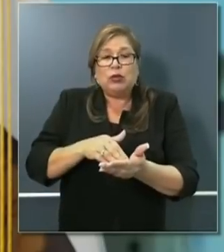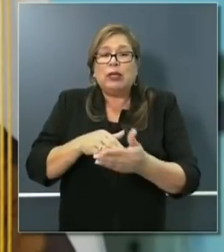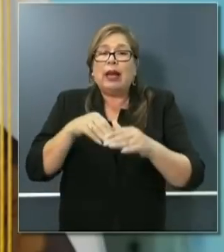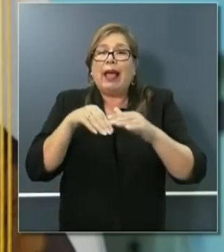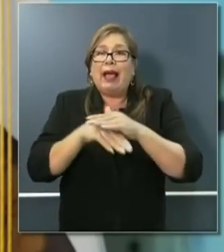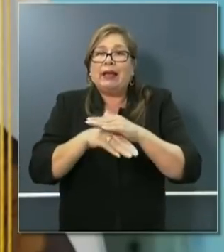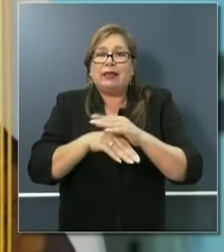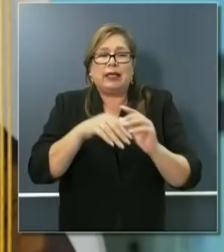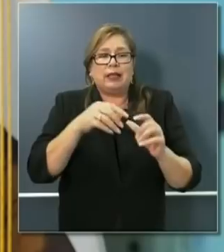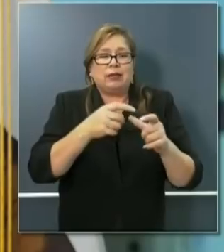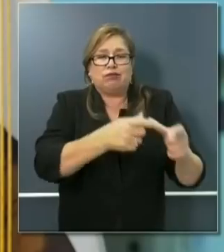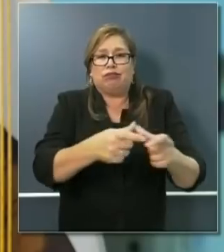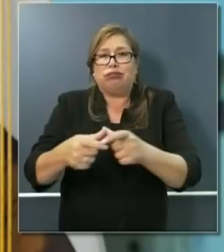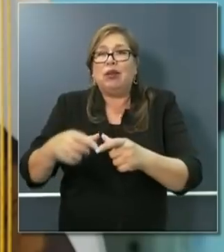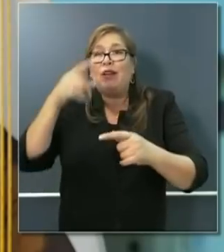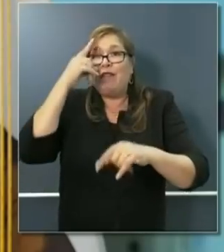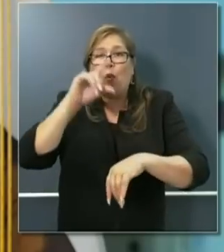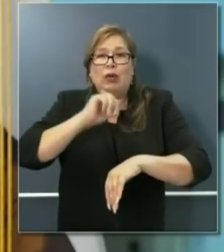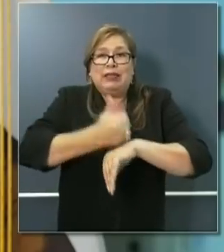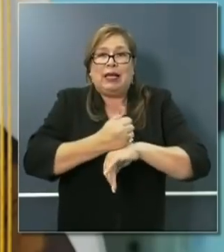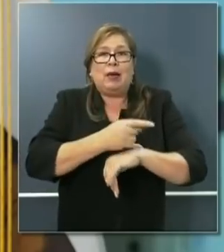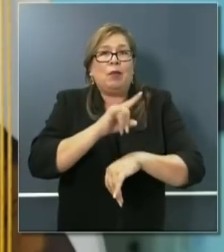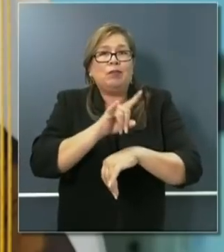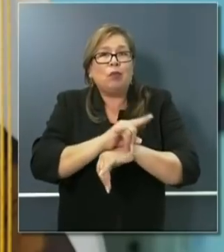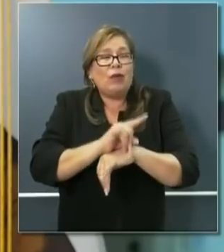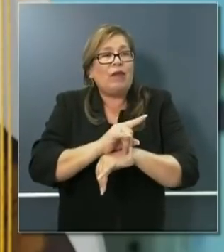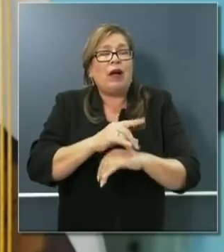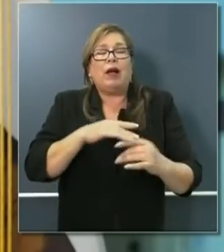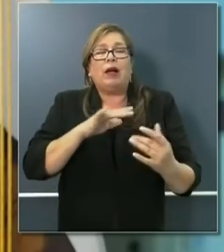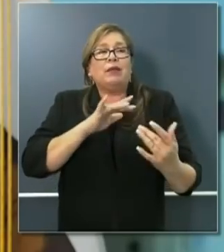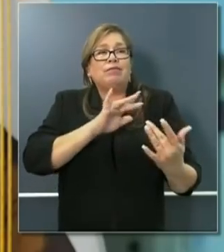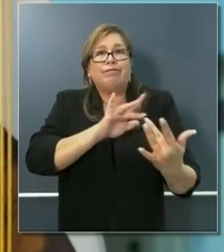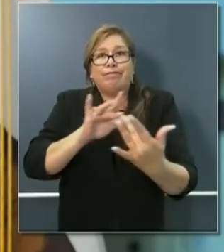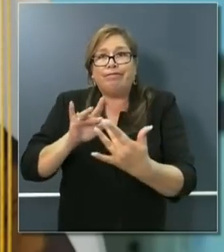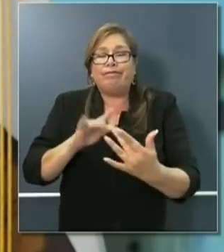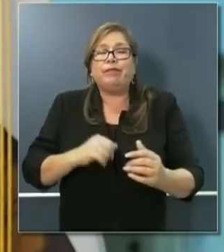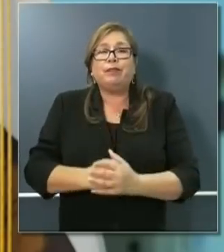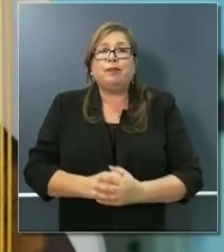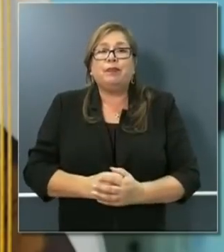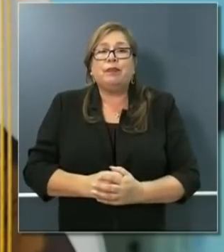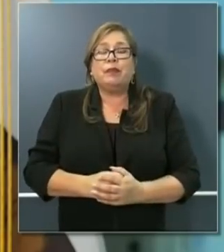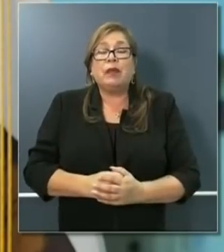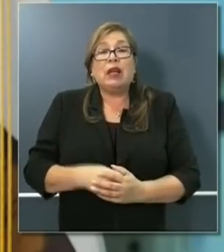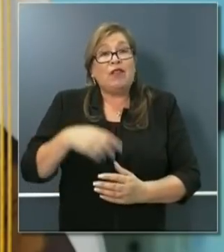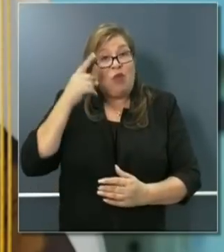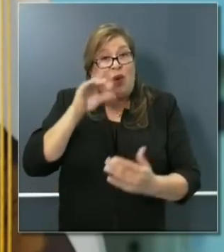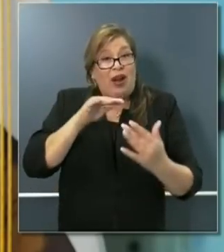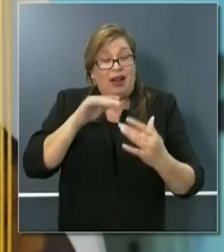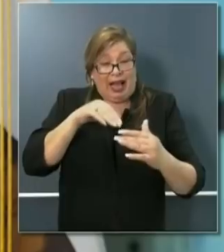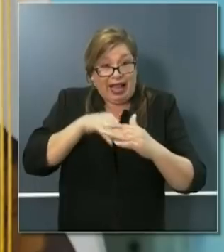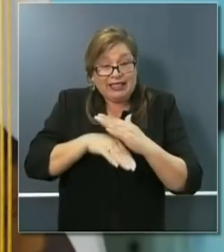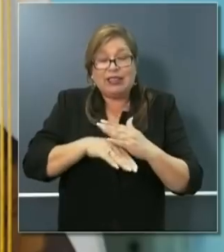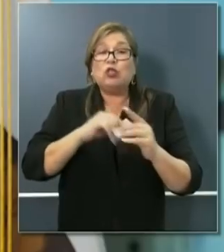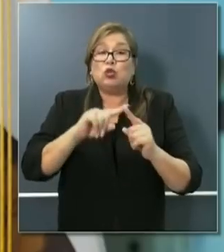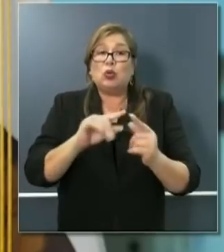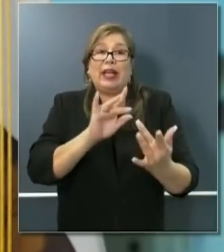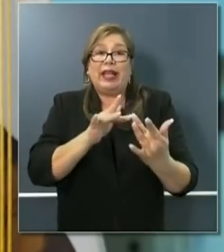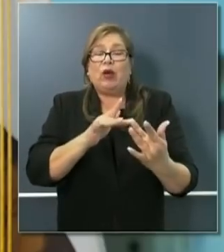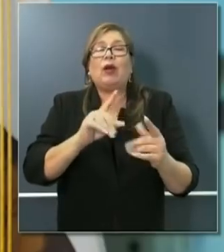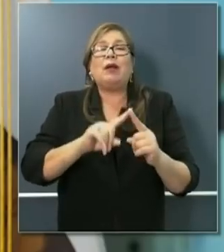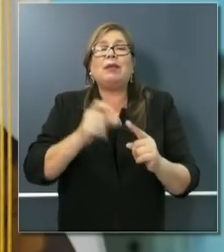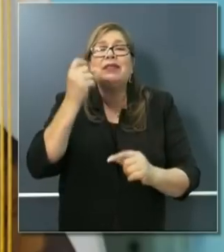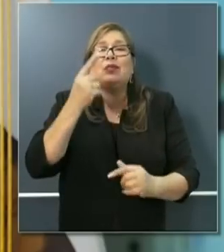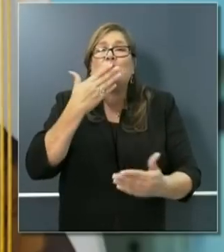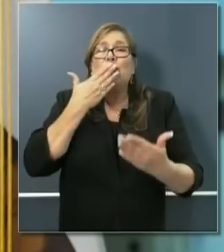Wi-Fi and broadband capacity. Not only access to the Internet, but quality access to the